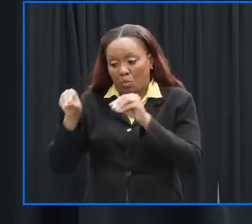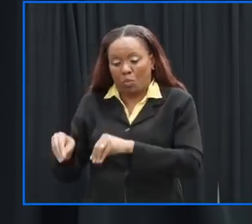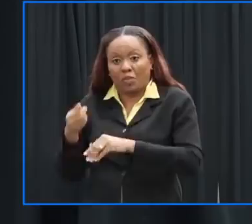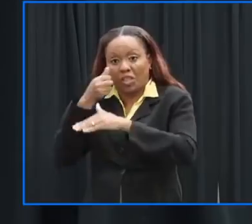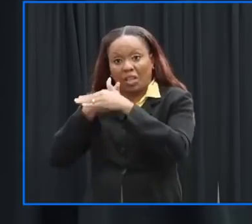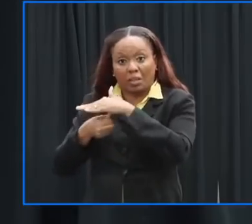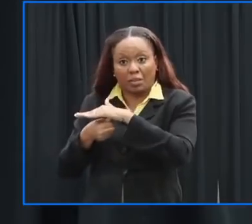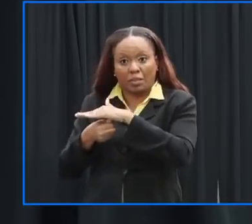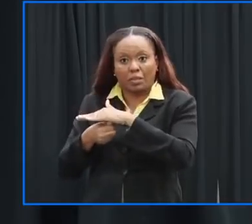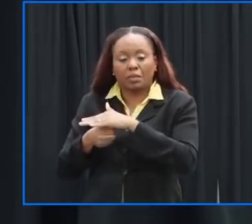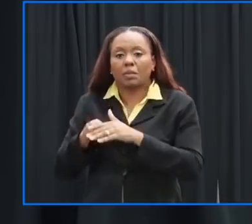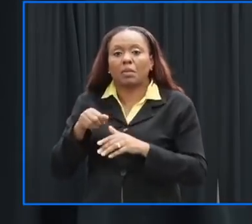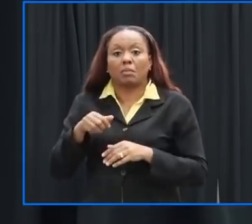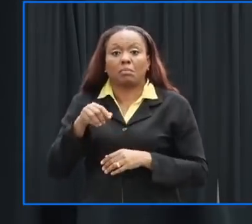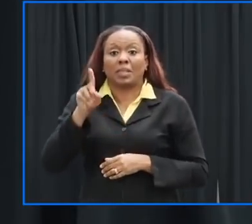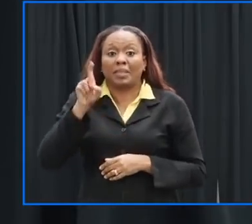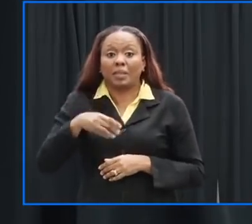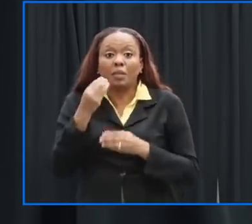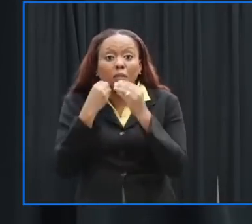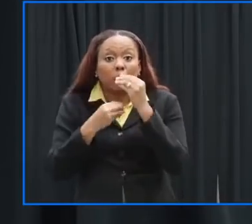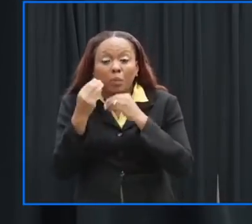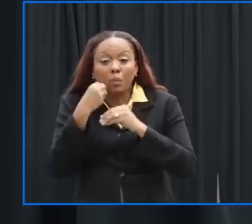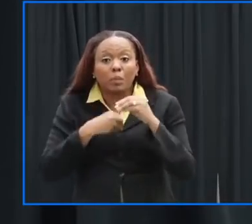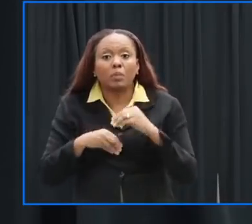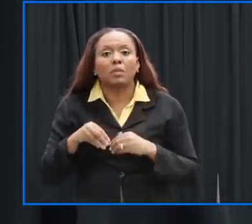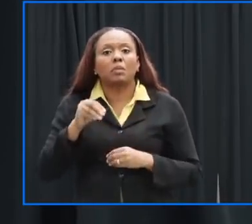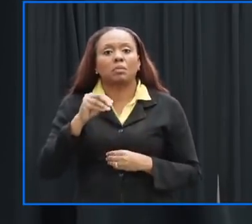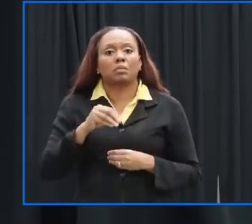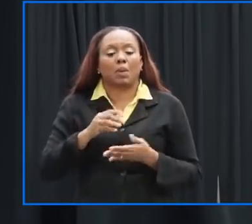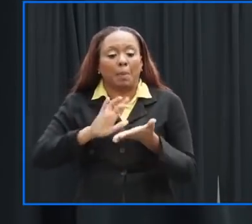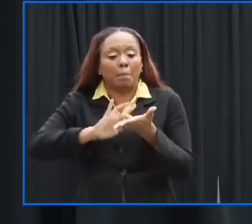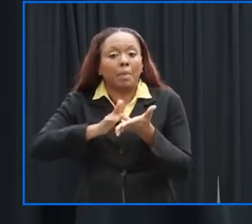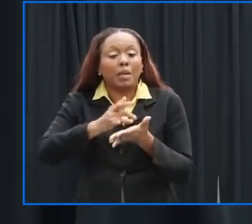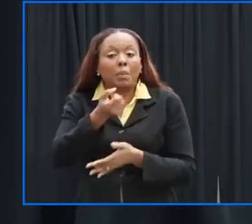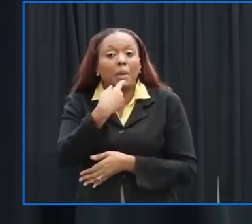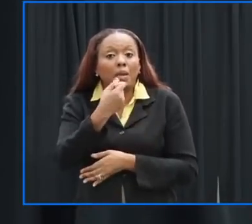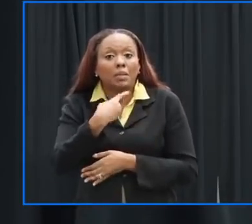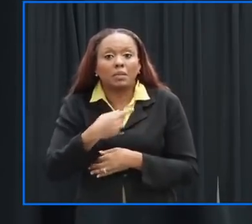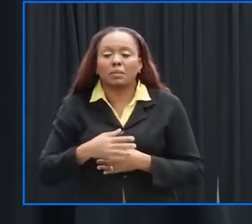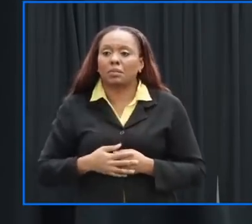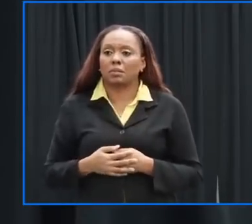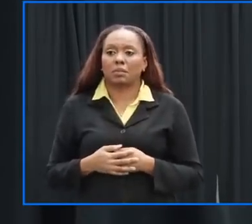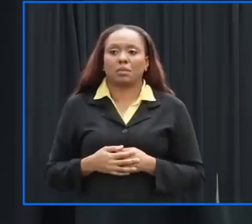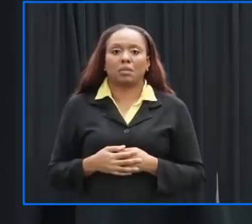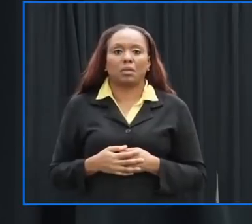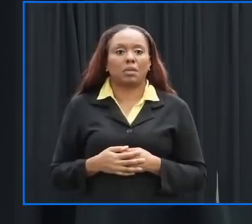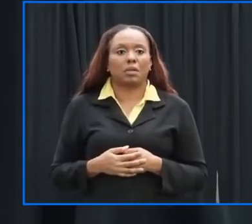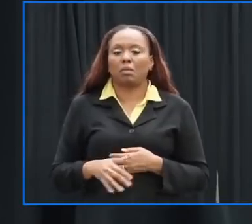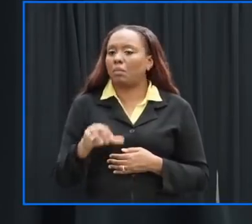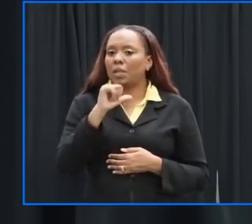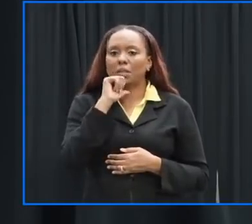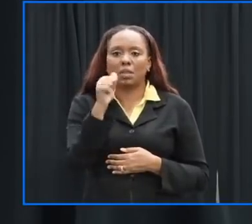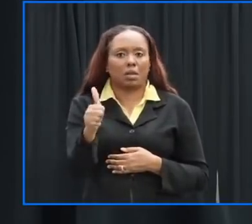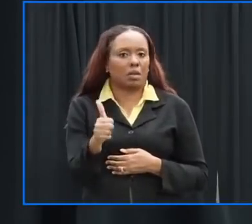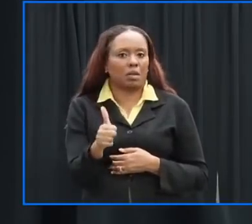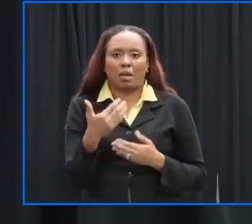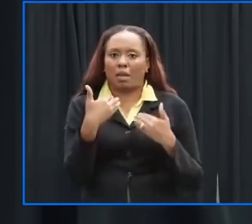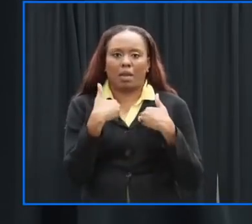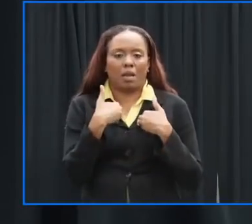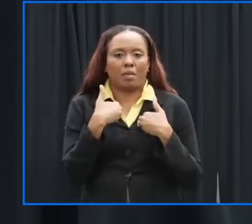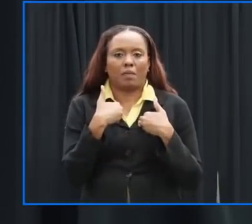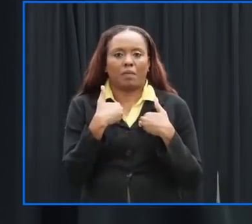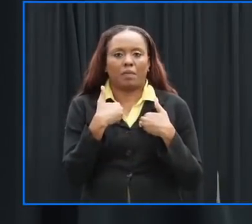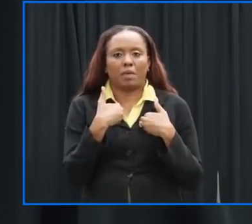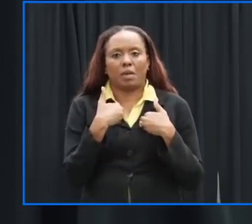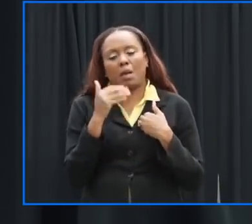and your family all the medications that you will need the we would not be supplying cots or beds in the shelter so if you want you can bring